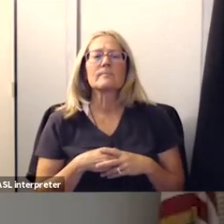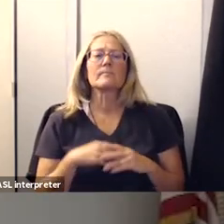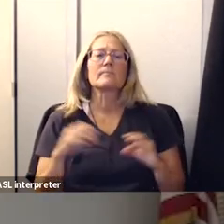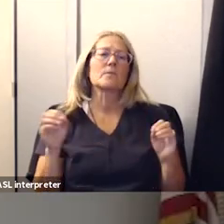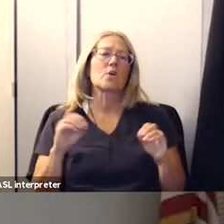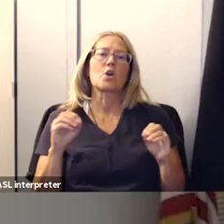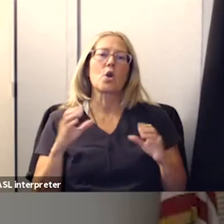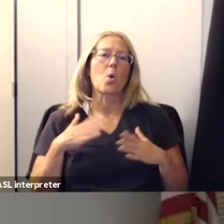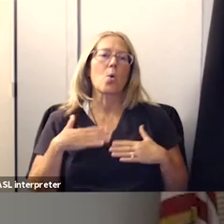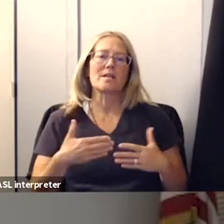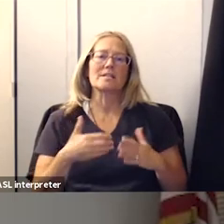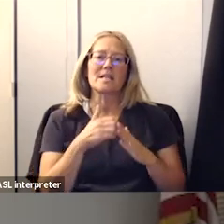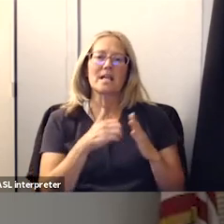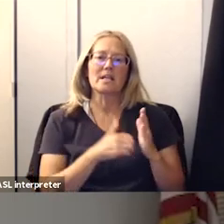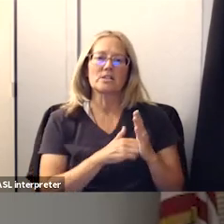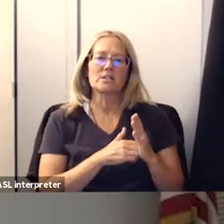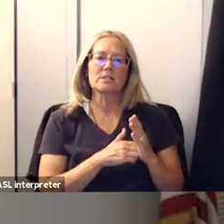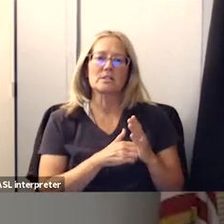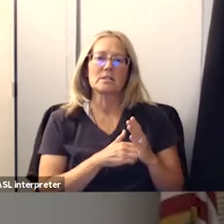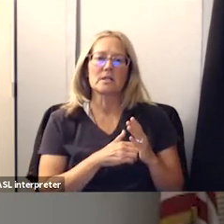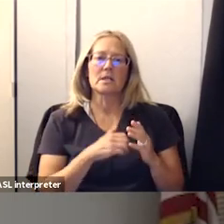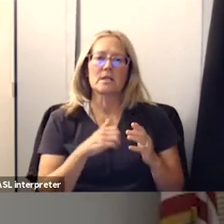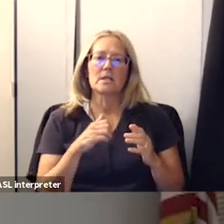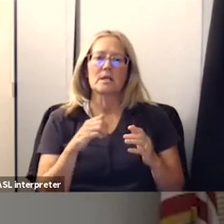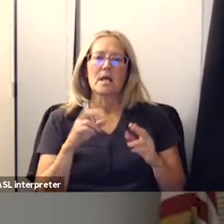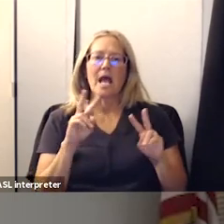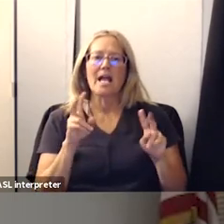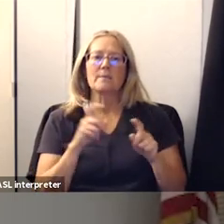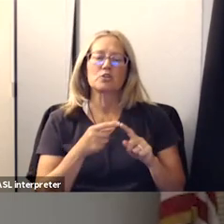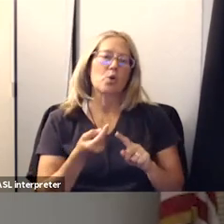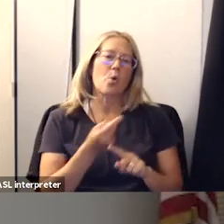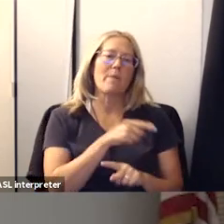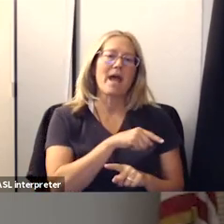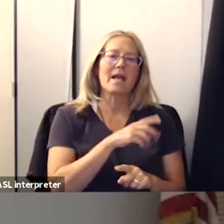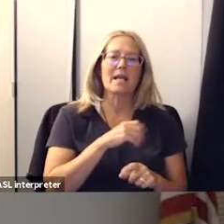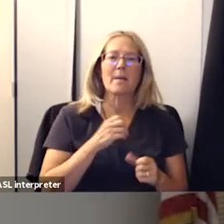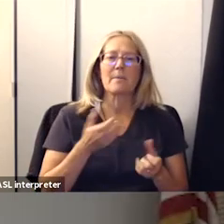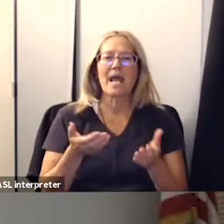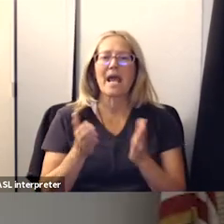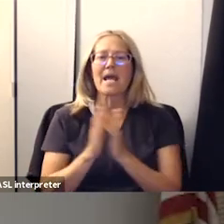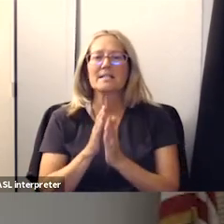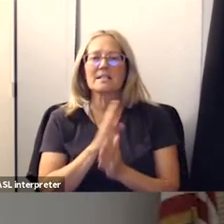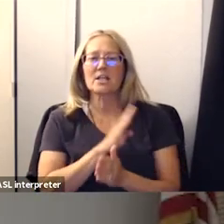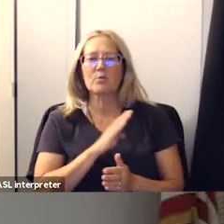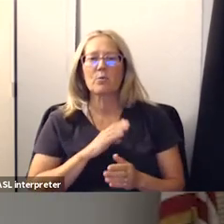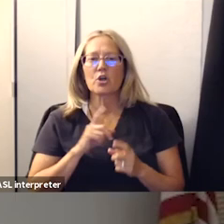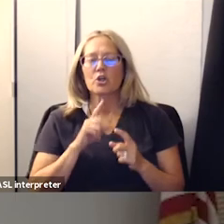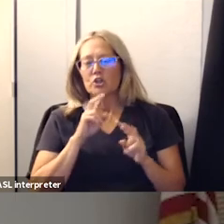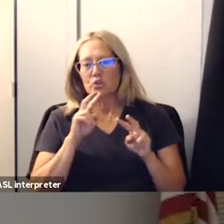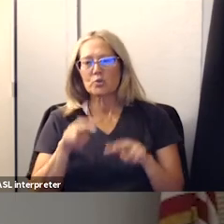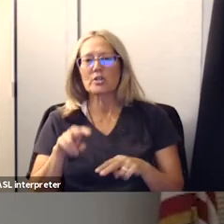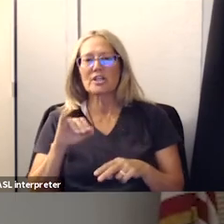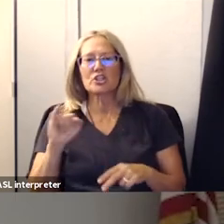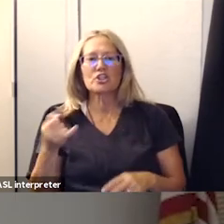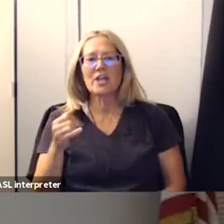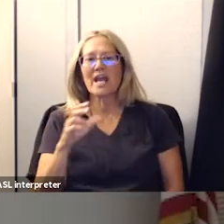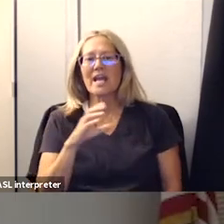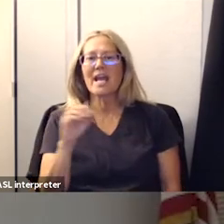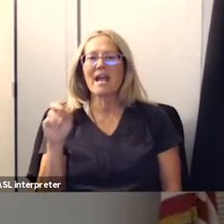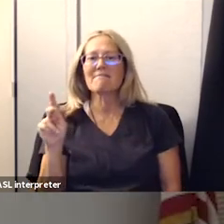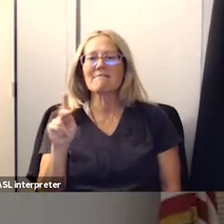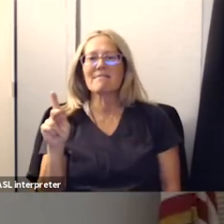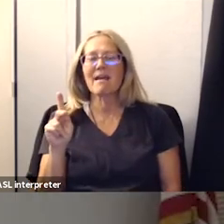agenda items to return to so i would just ask board members please refer to agenda items j and k also